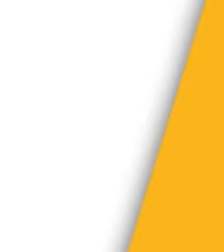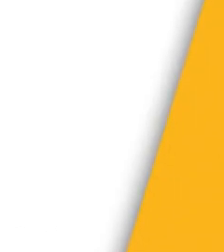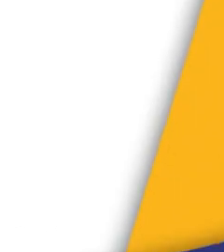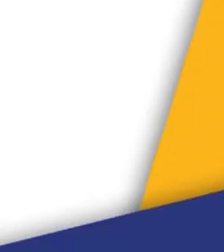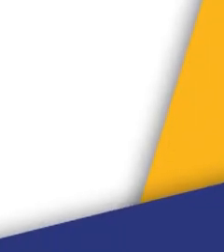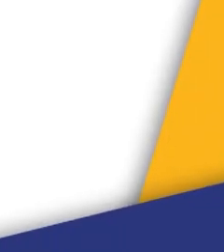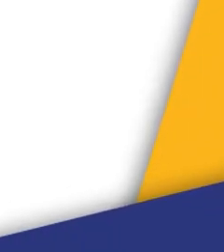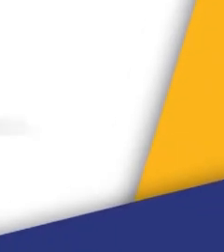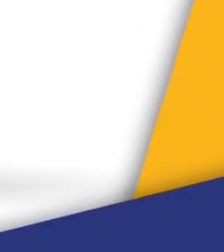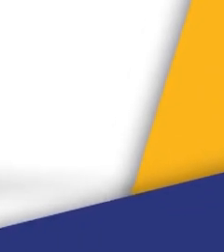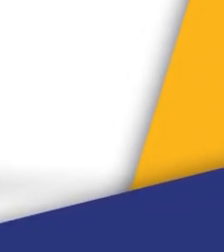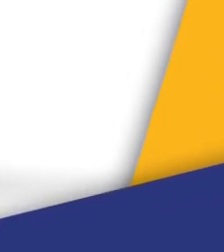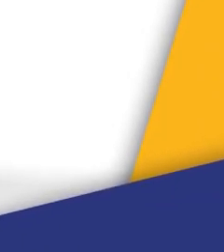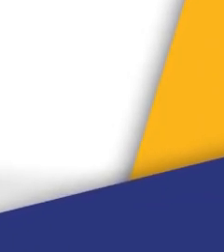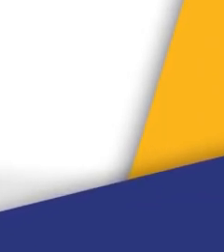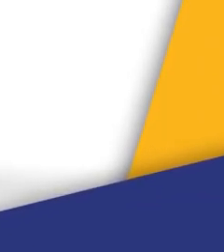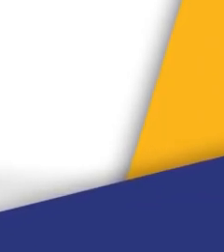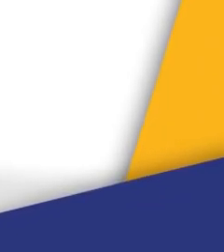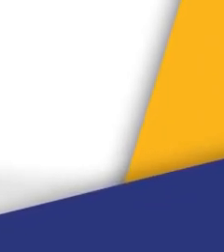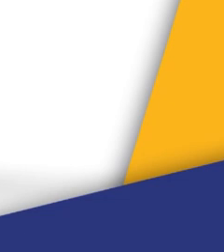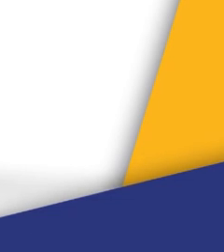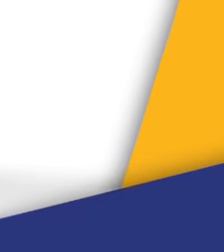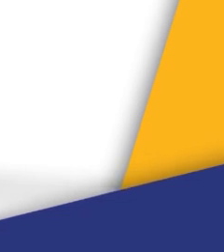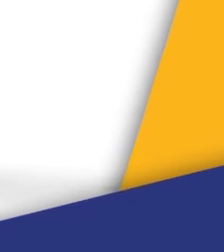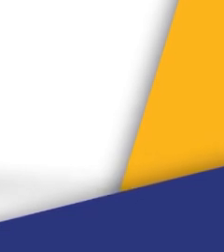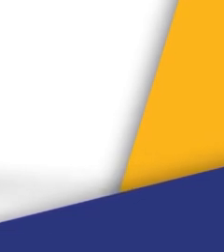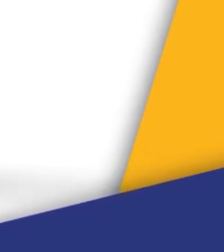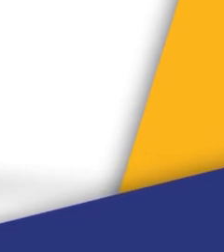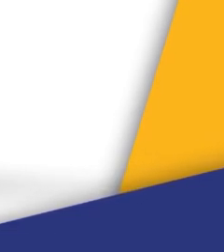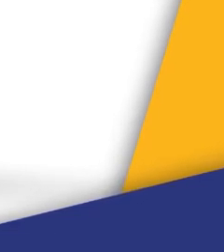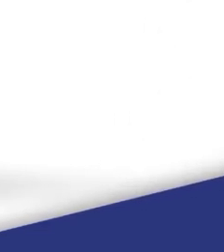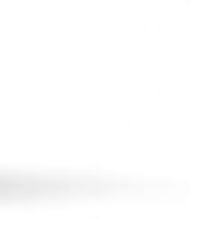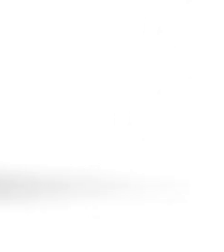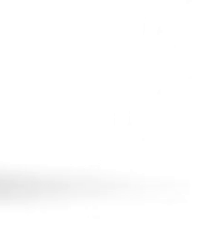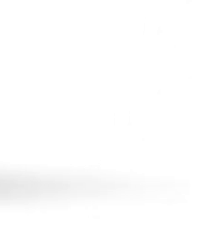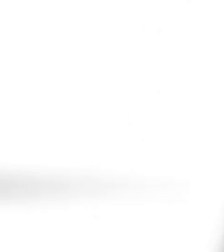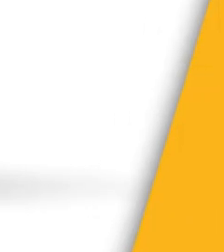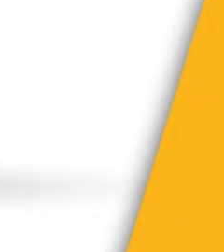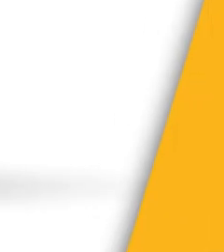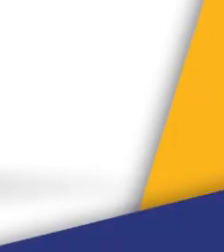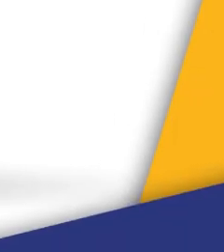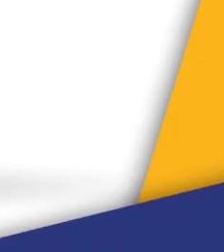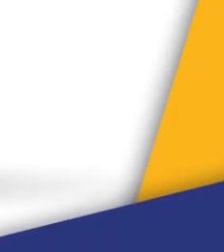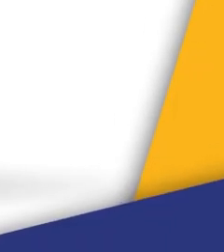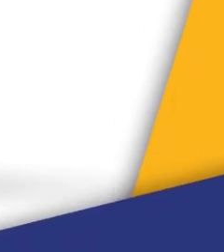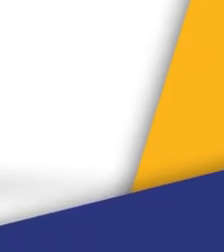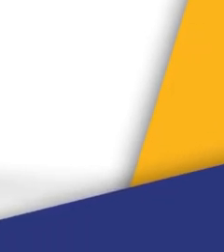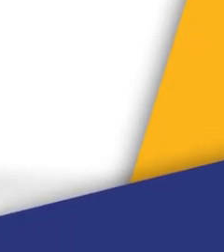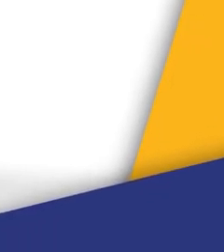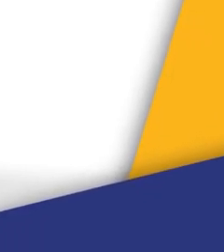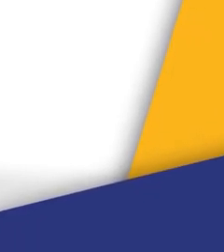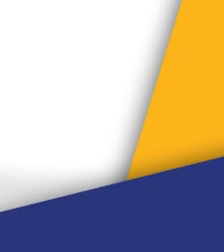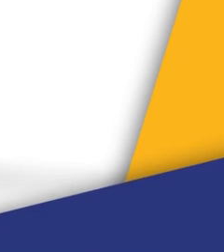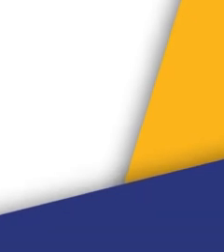ETDP CETA, SABC, Multi-Choice, and DBE-TV on OpenView Channel 122